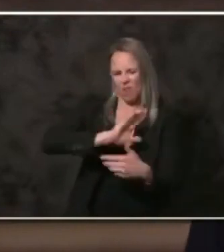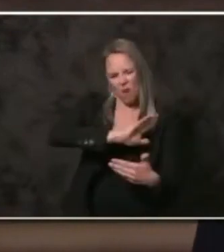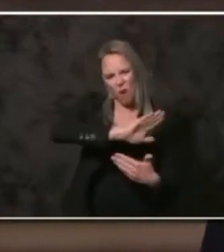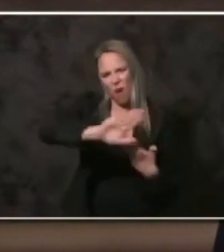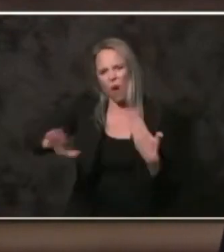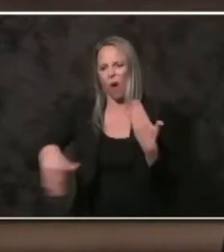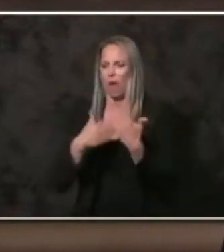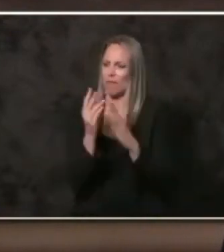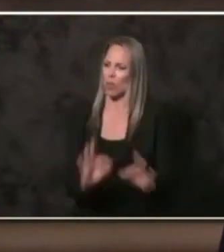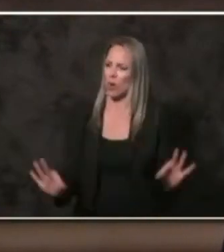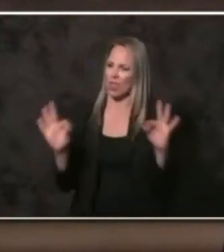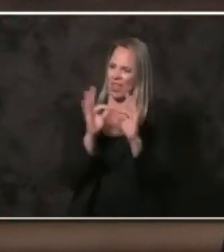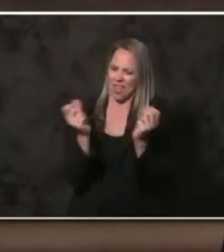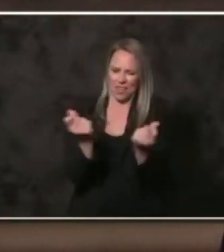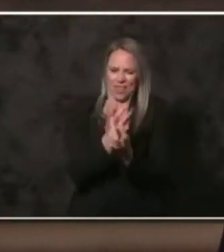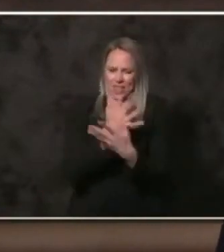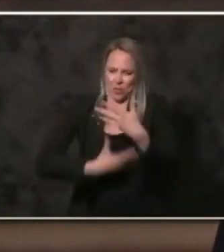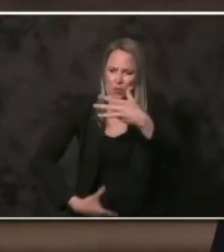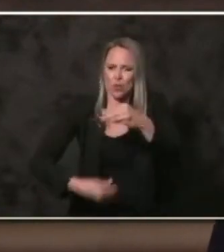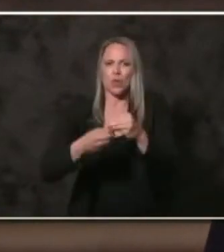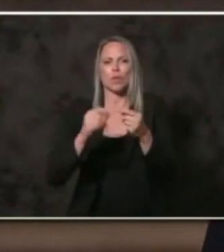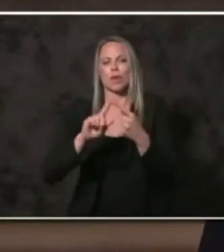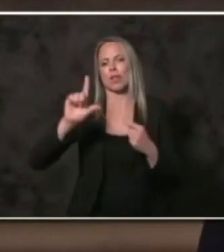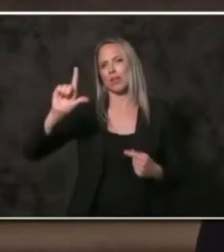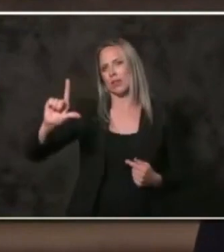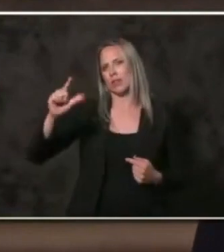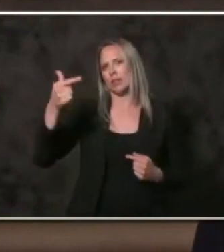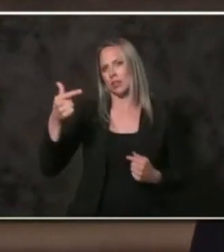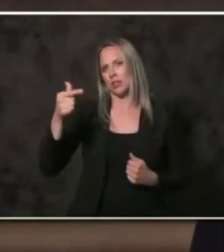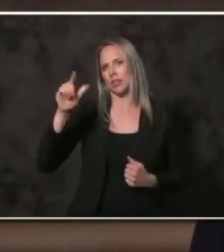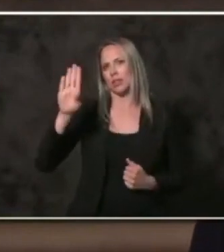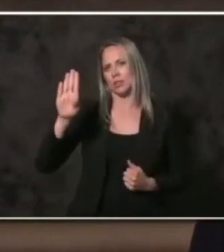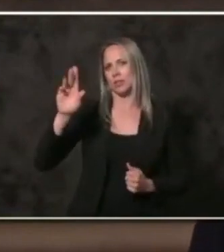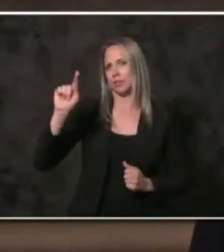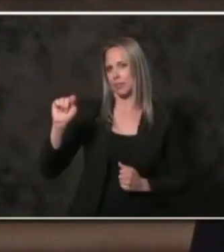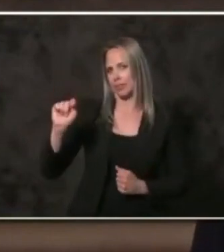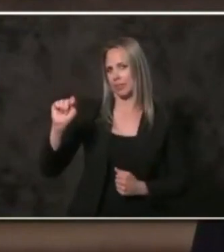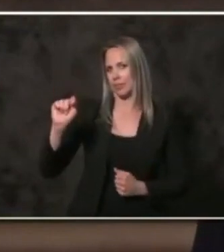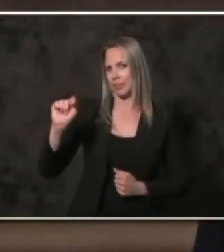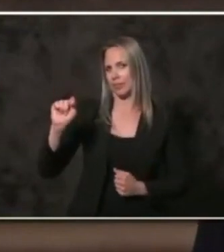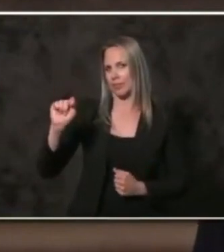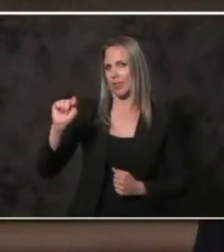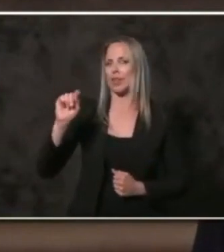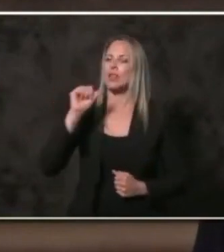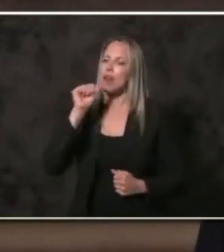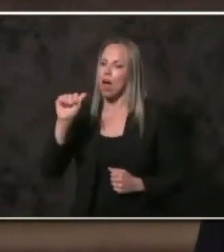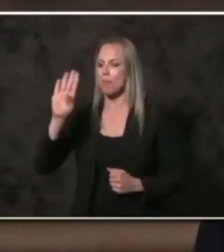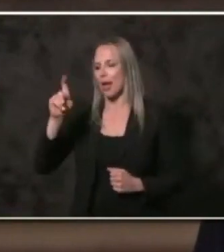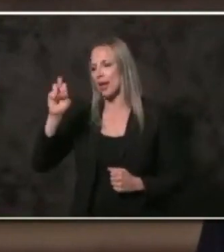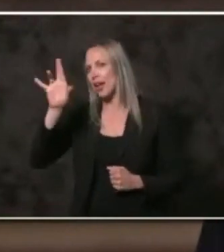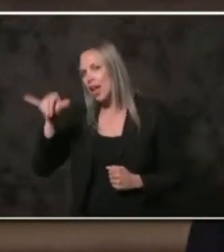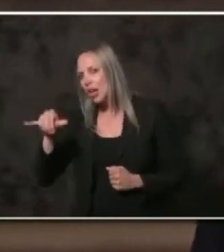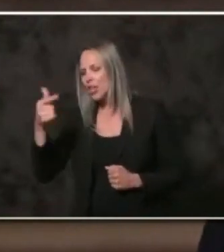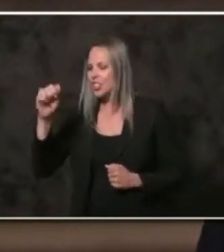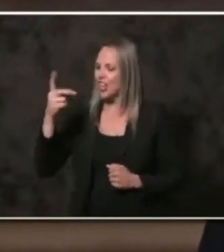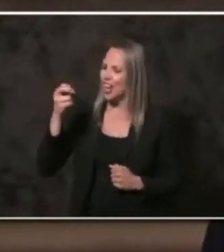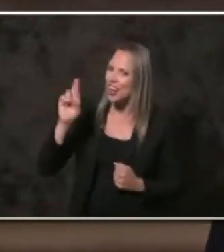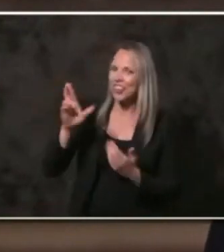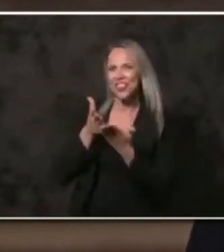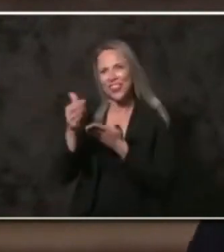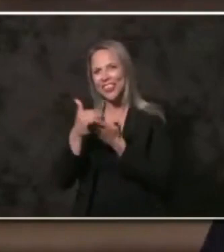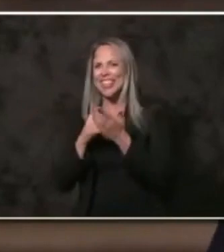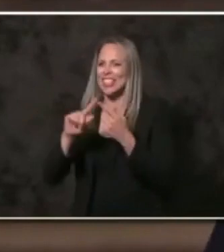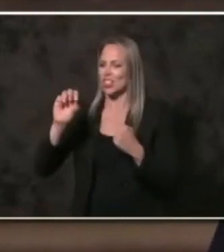worth that is added by the lesbian, gay, bisexual, transgender, non-binary, gender-fluid, straight,